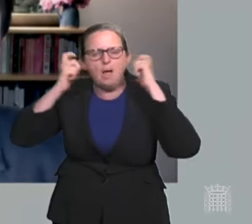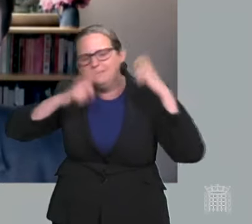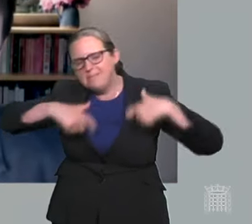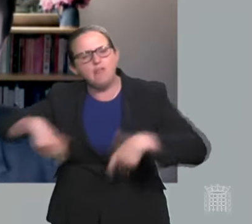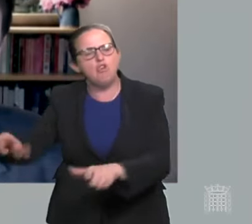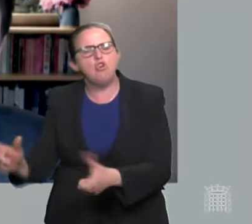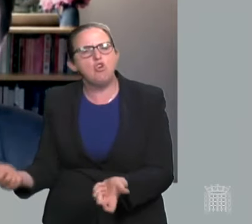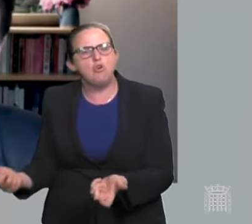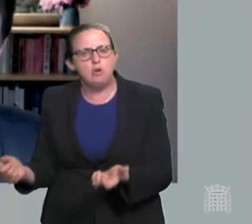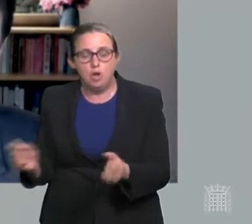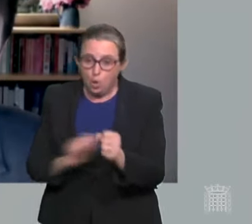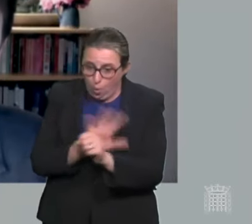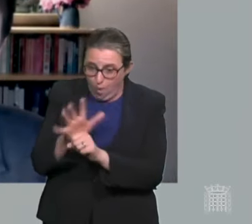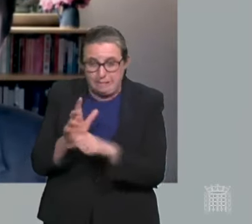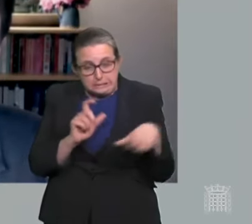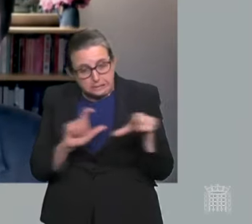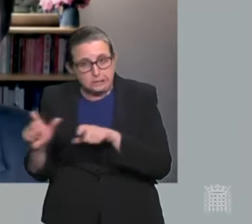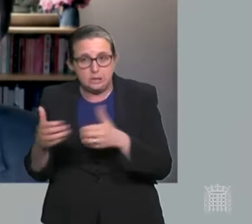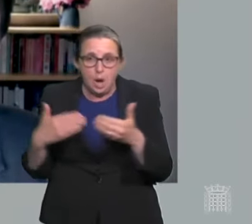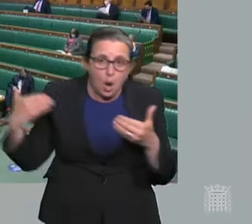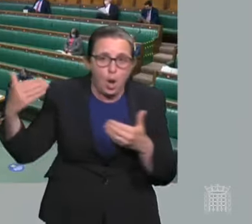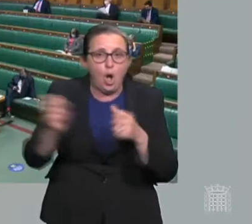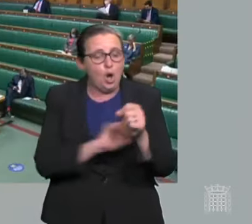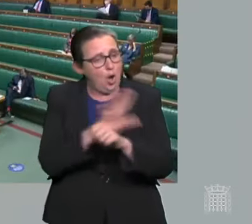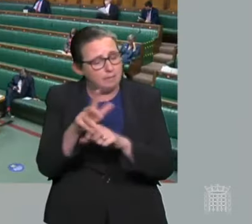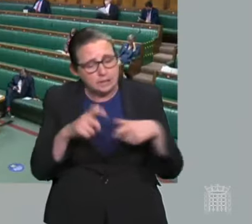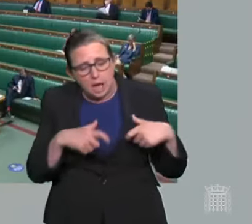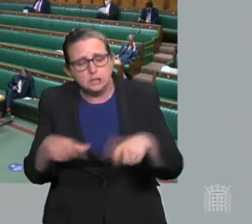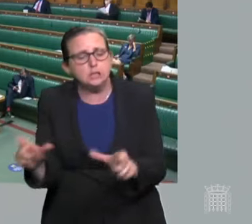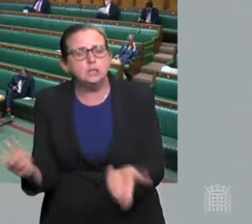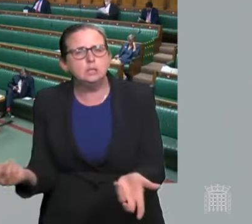does the Health Secretary not apply the same logic to mask wearing? Secretary of State.